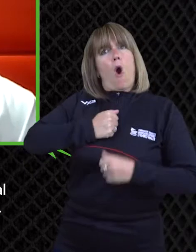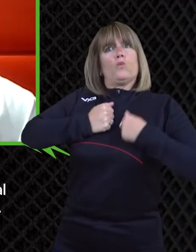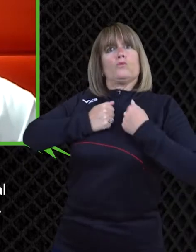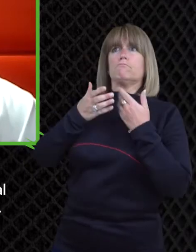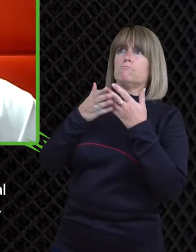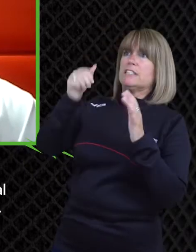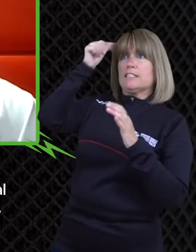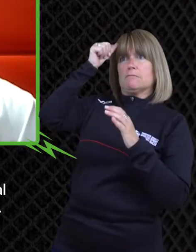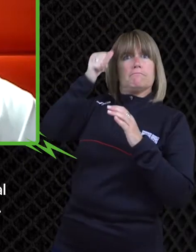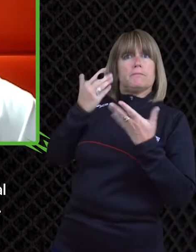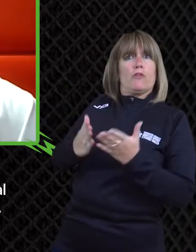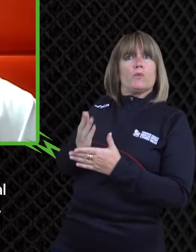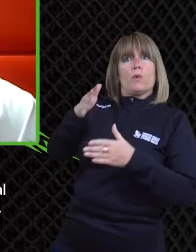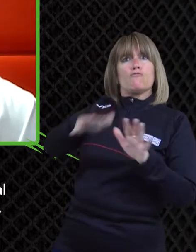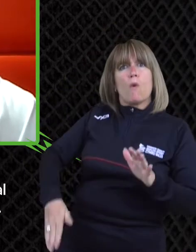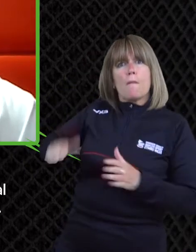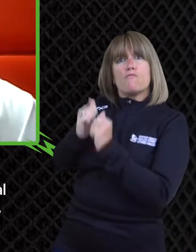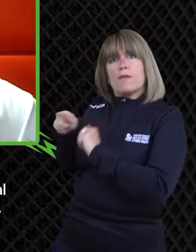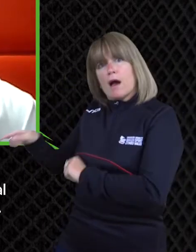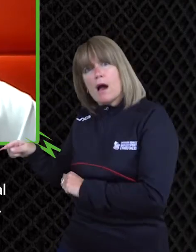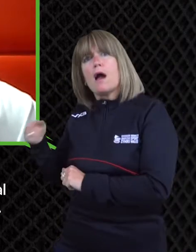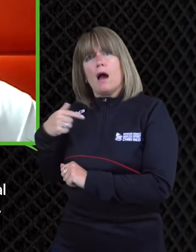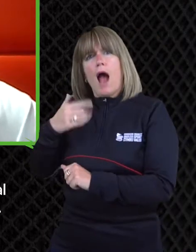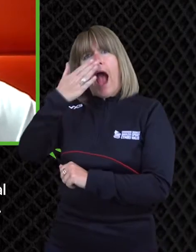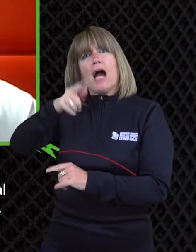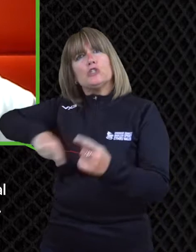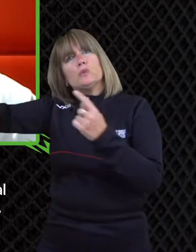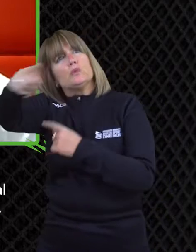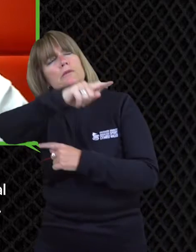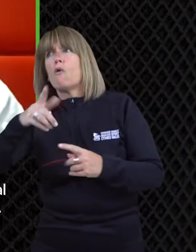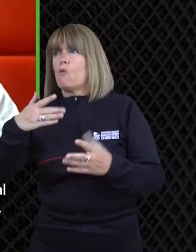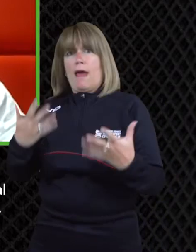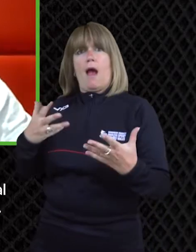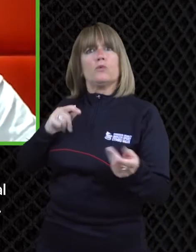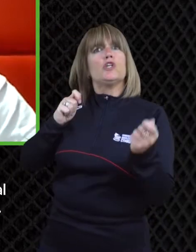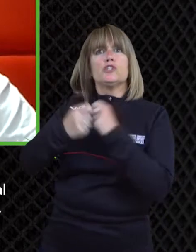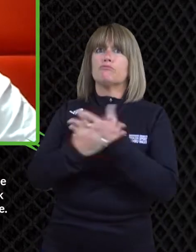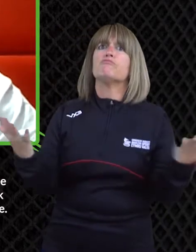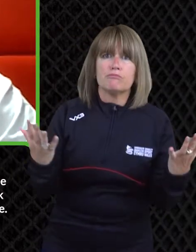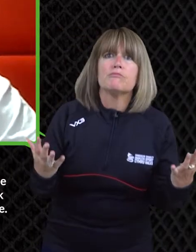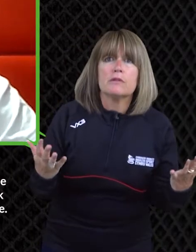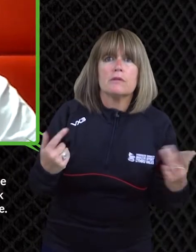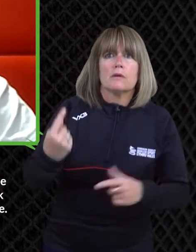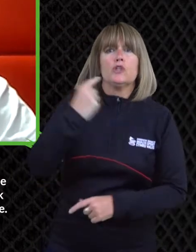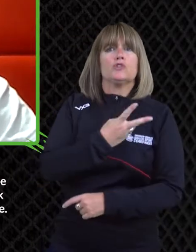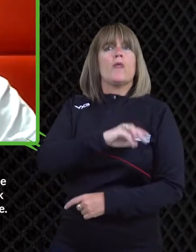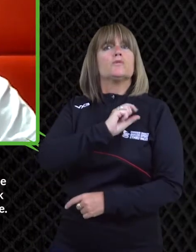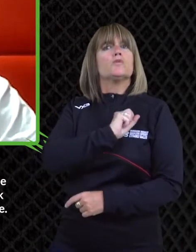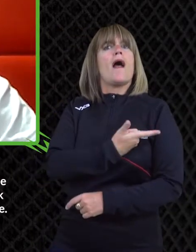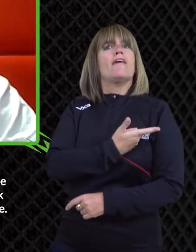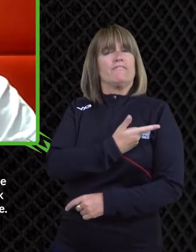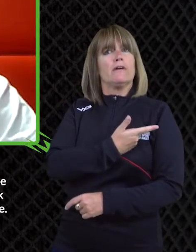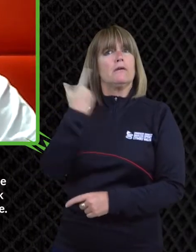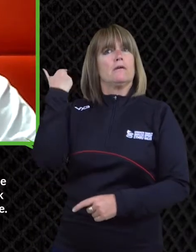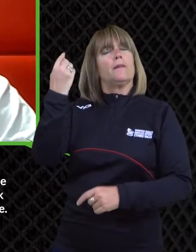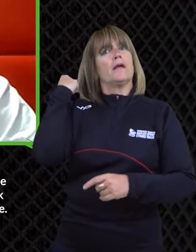uh a disabled brother i i think attitudes are changing um a lot you know we we often say 2012